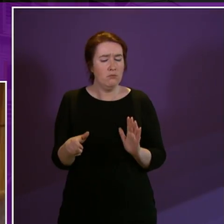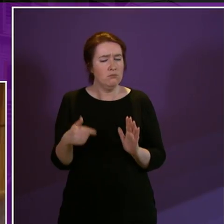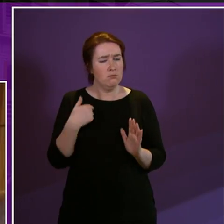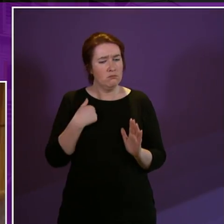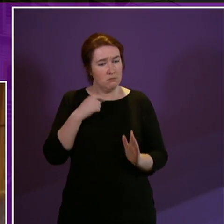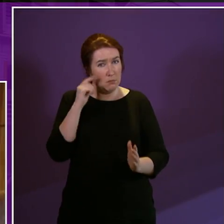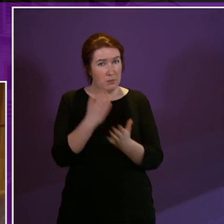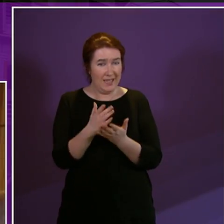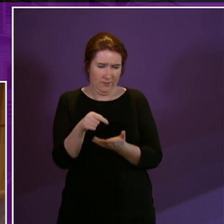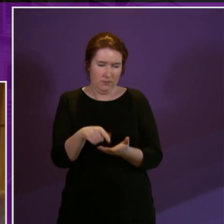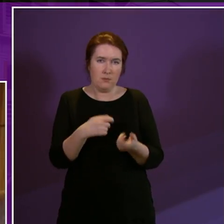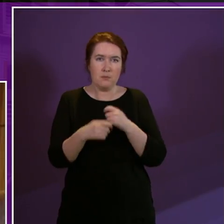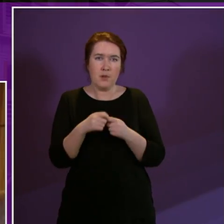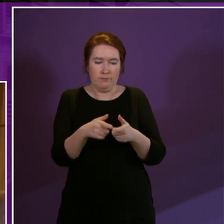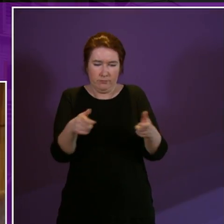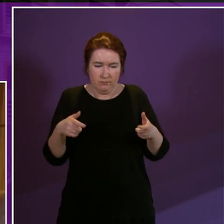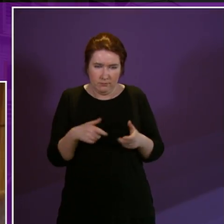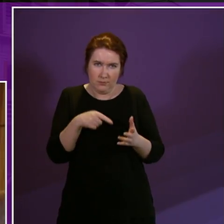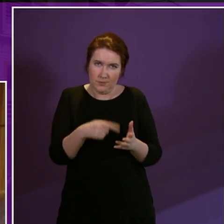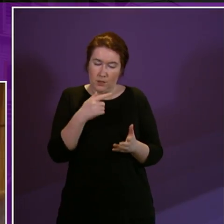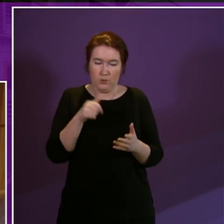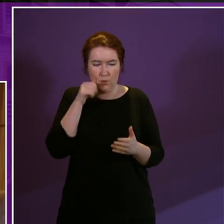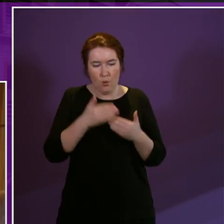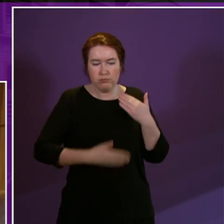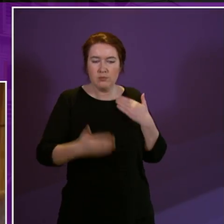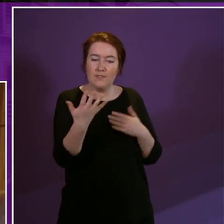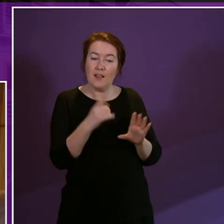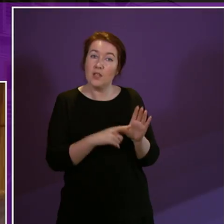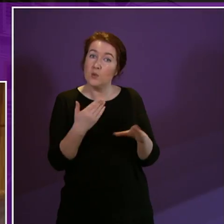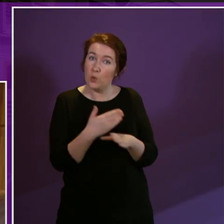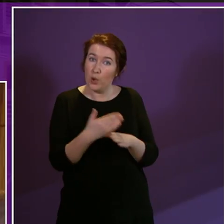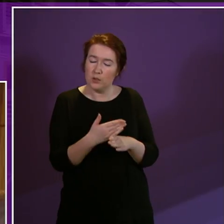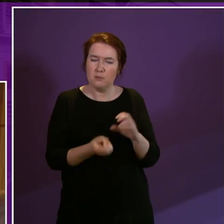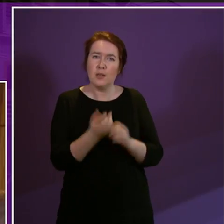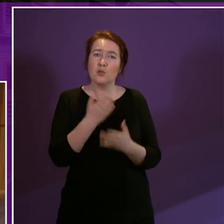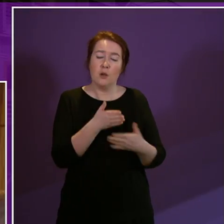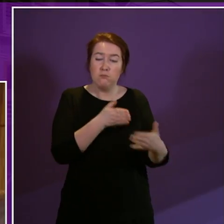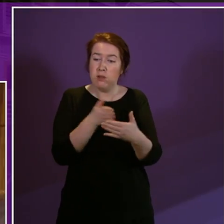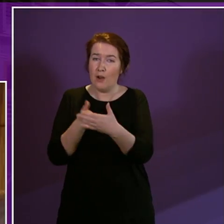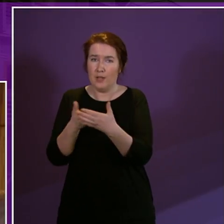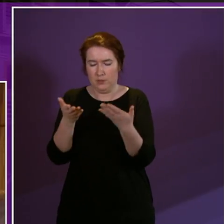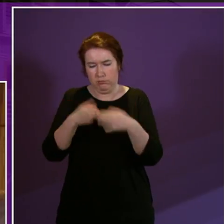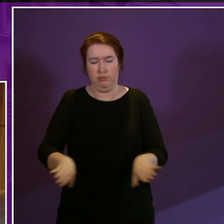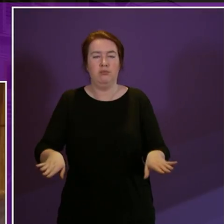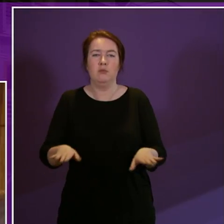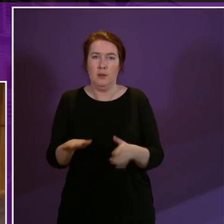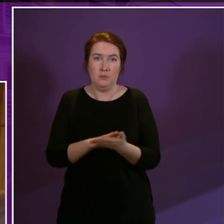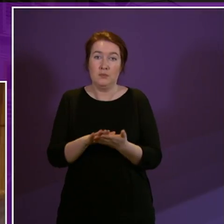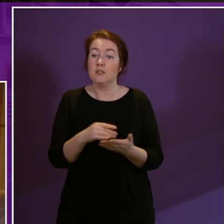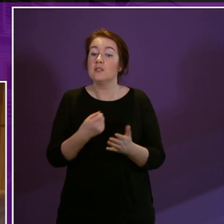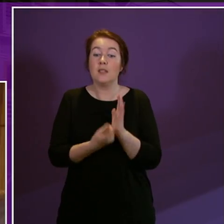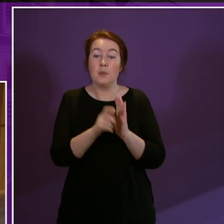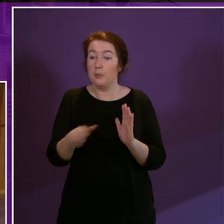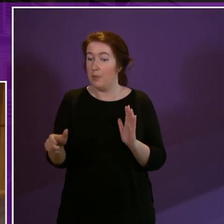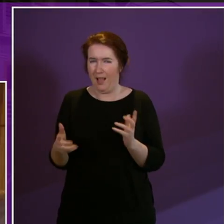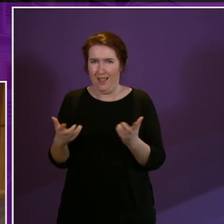comprehensive blueprint for the work to be undertaken over the next five years to ensure that we remove the barriers that can often exclude disabled people from